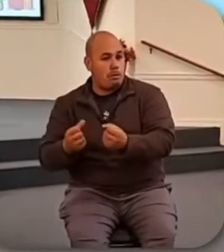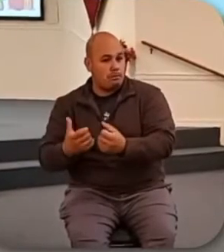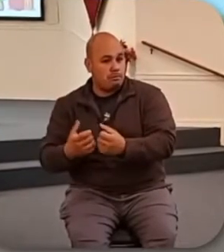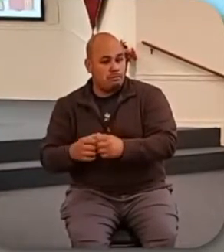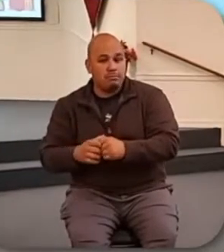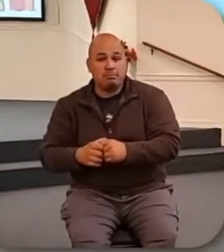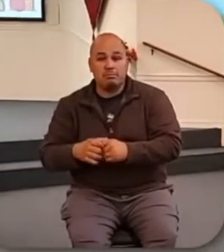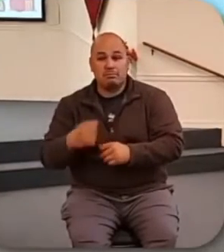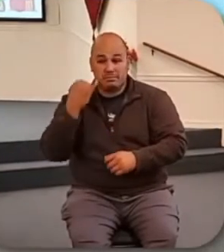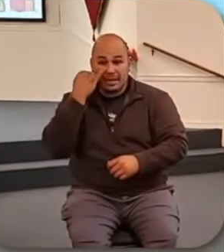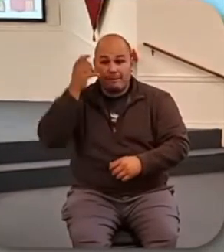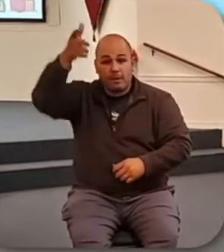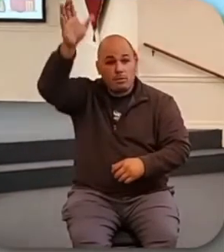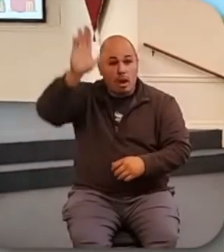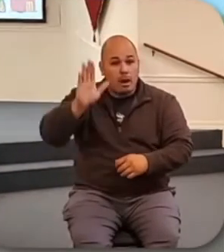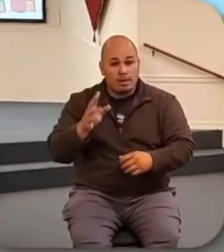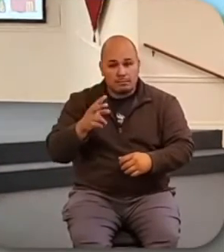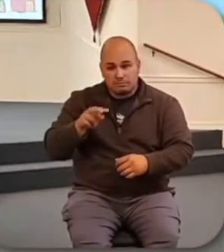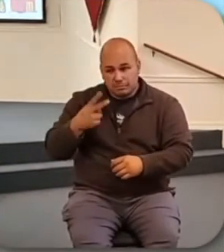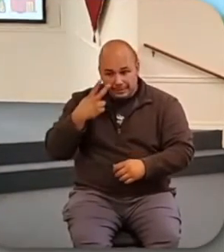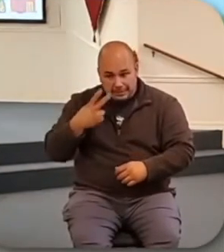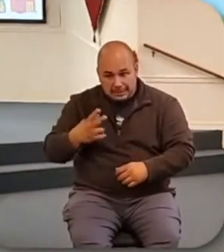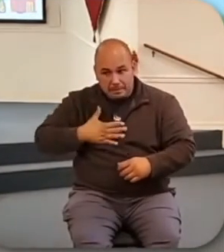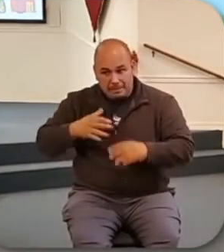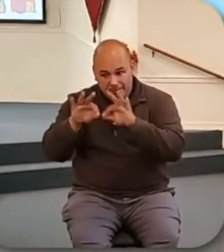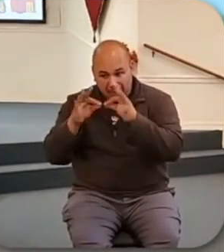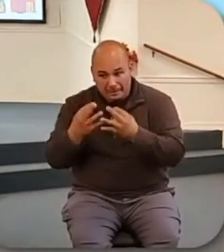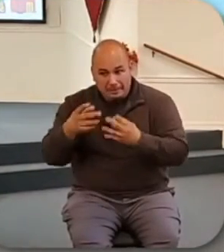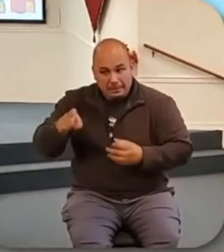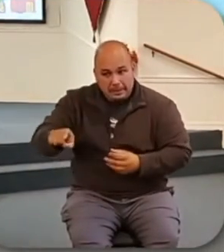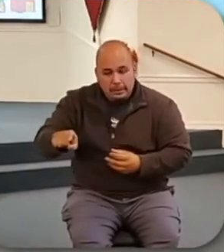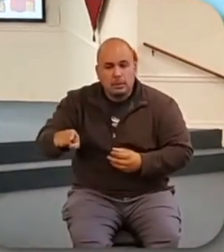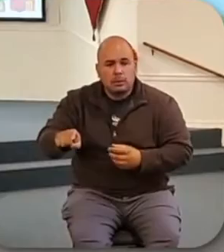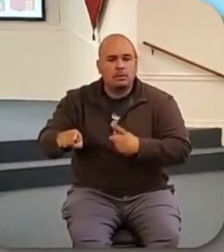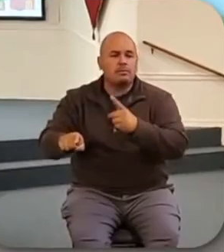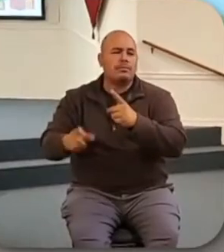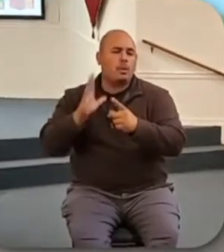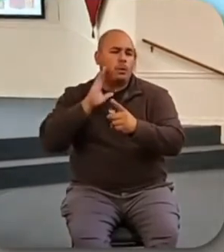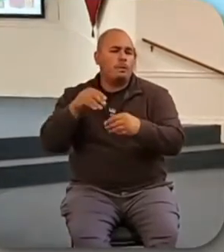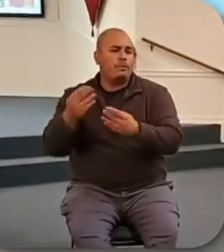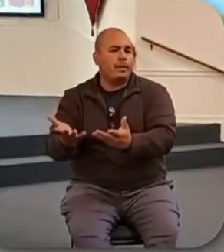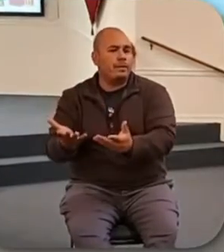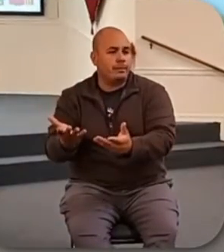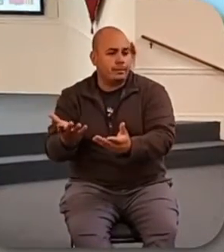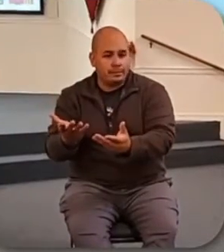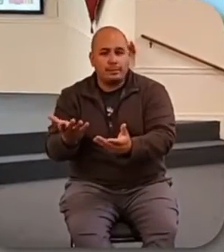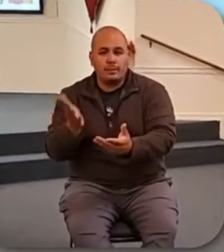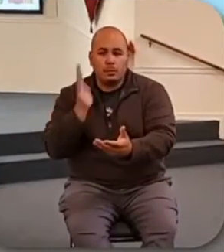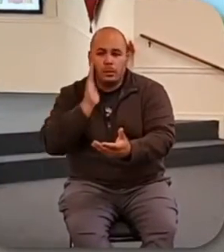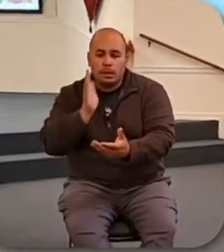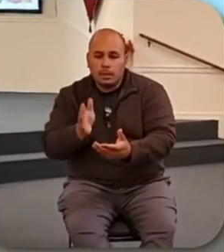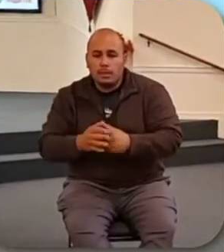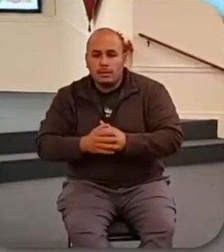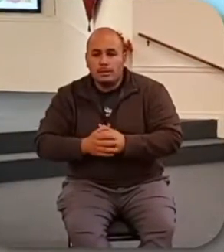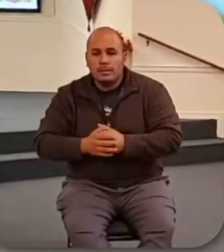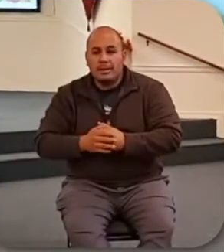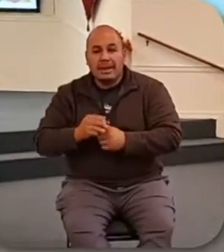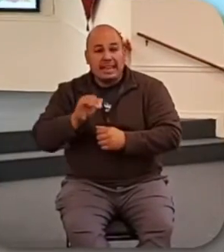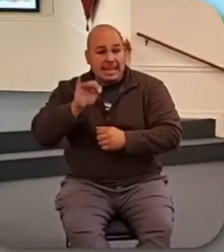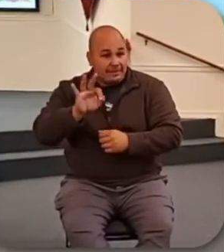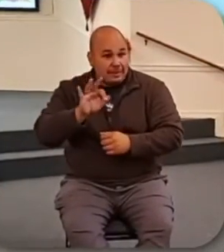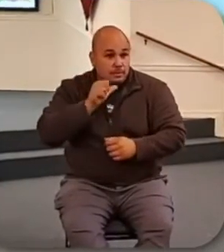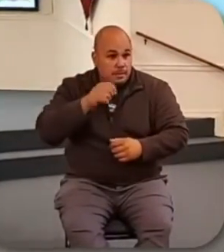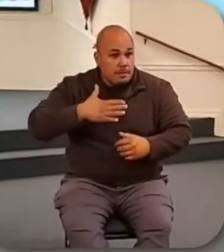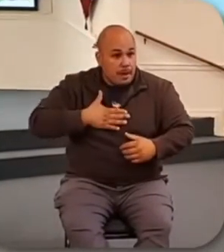car, God will provide one. And I don't have to worry. What he provides, even if it's not my first choice,